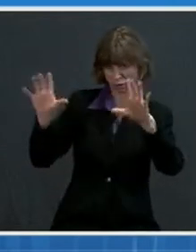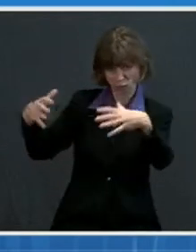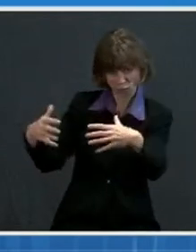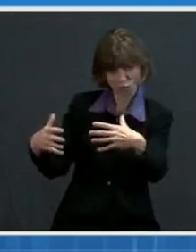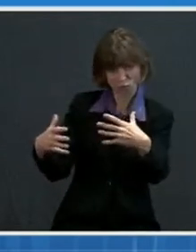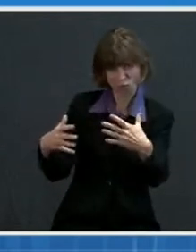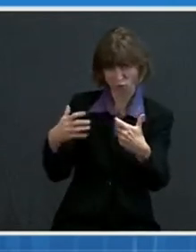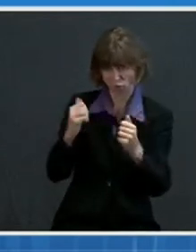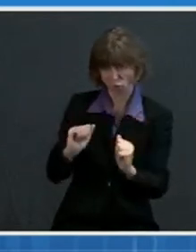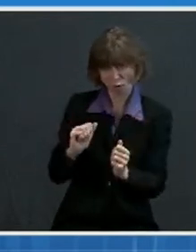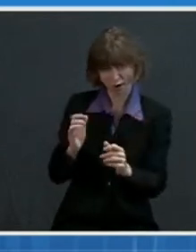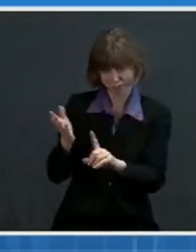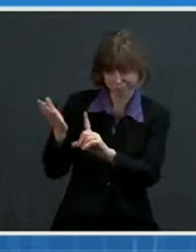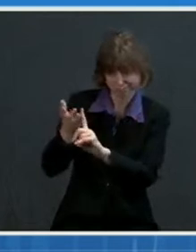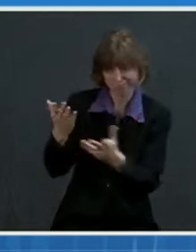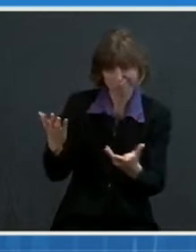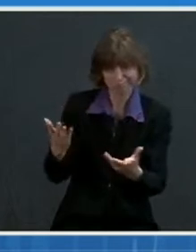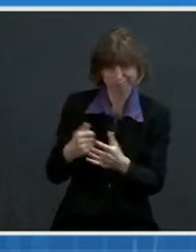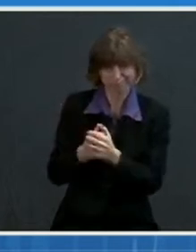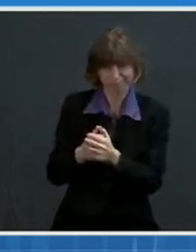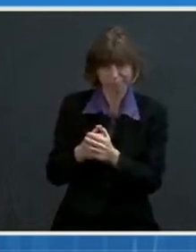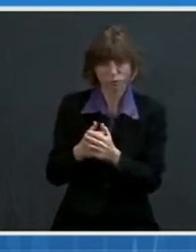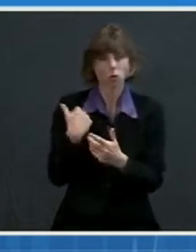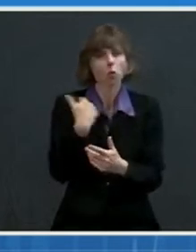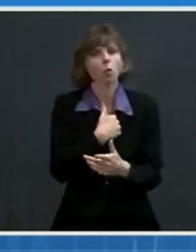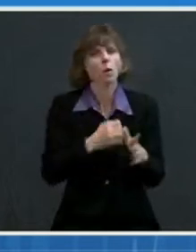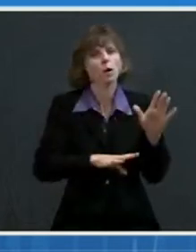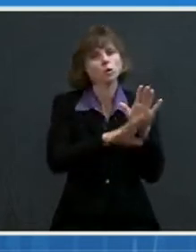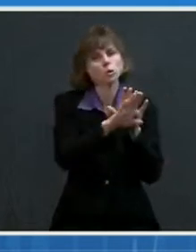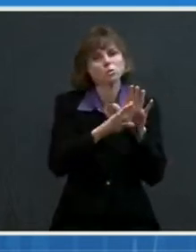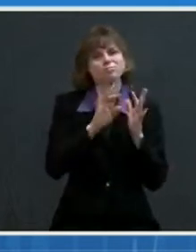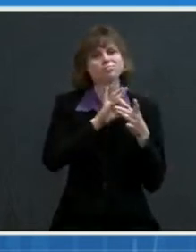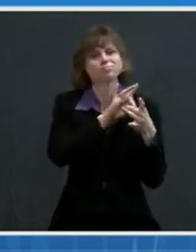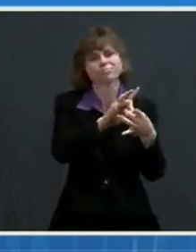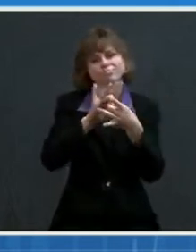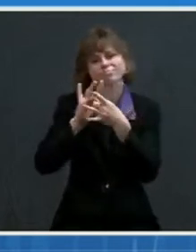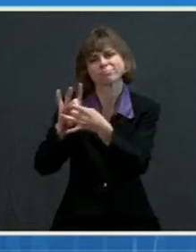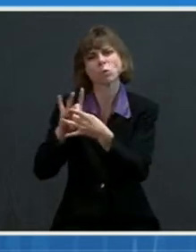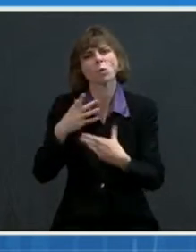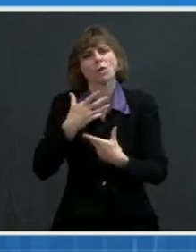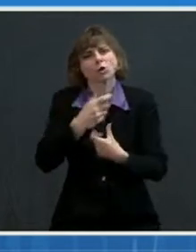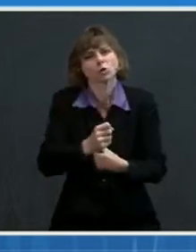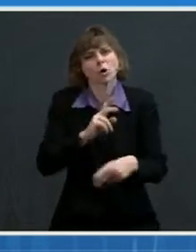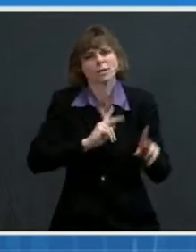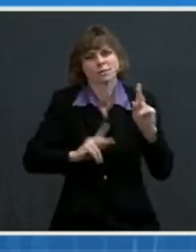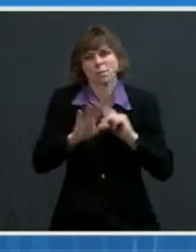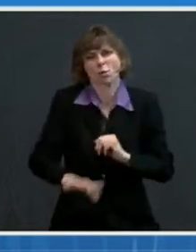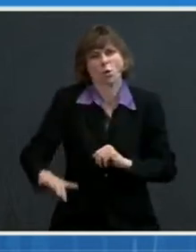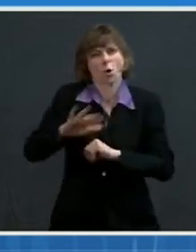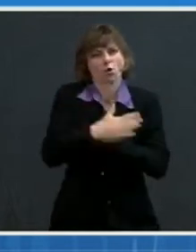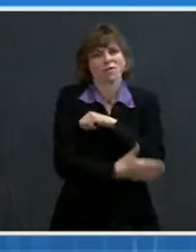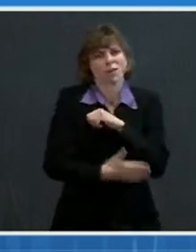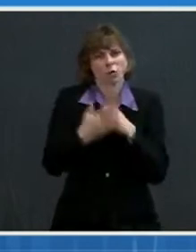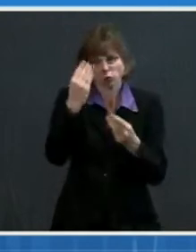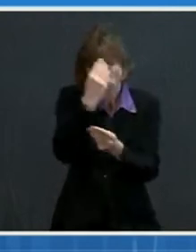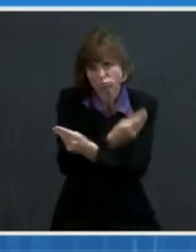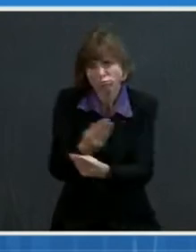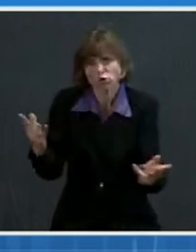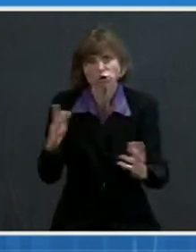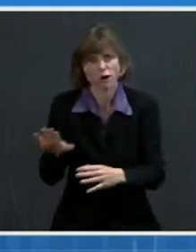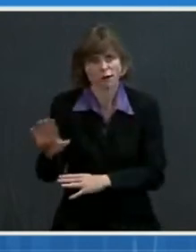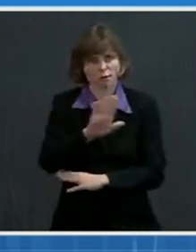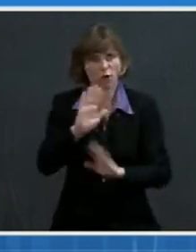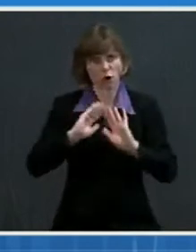building relationships with trusted messengers all over the country to make sure they have the best information possible to share with their communities.